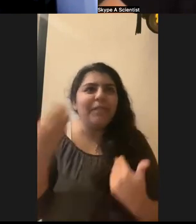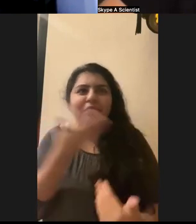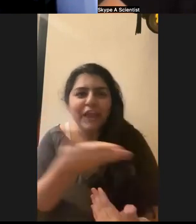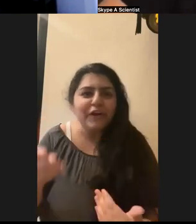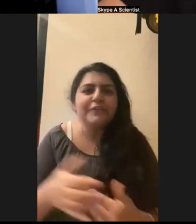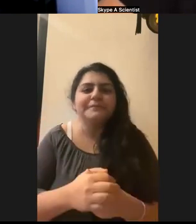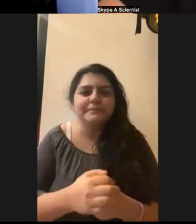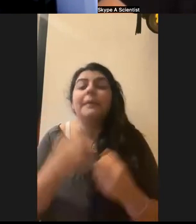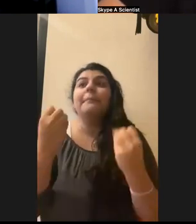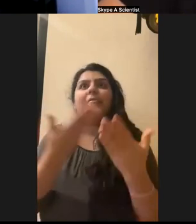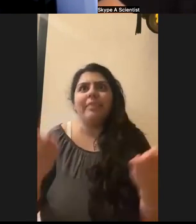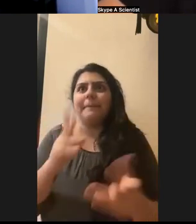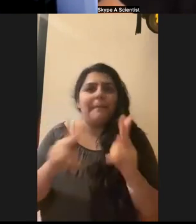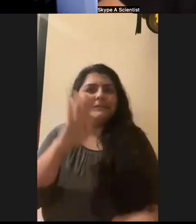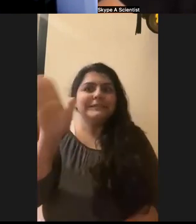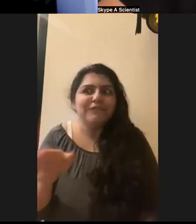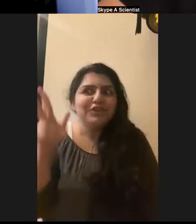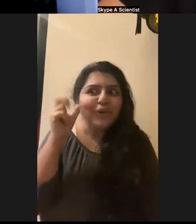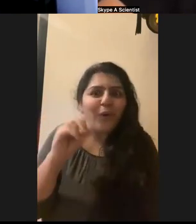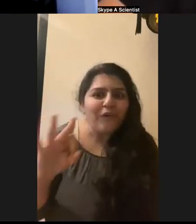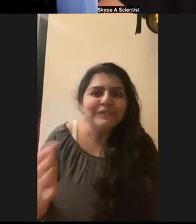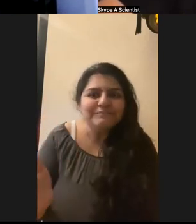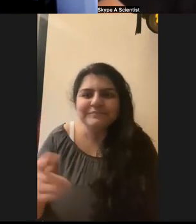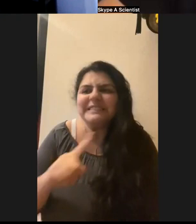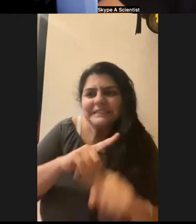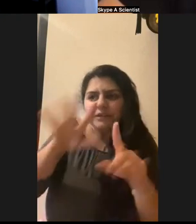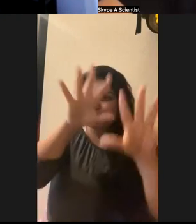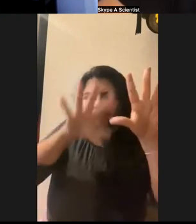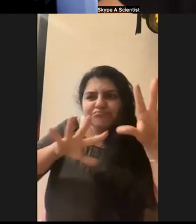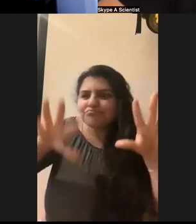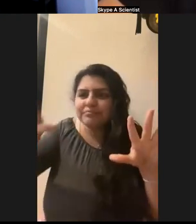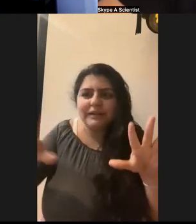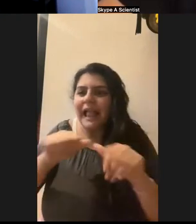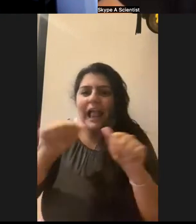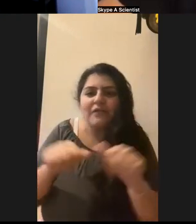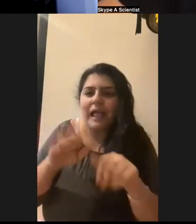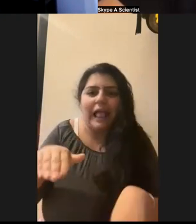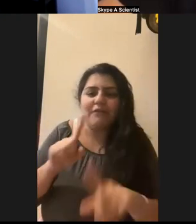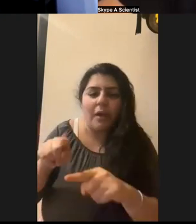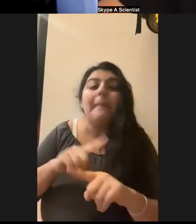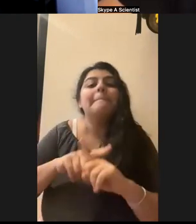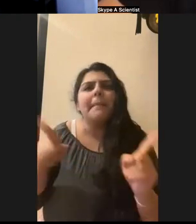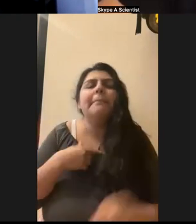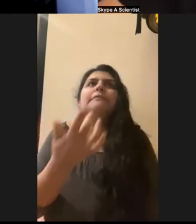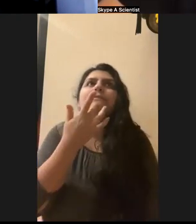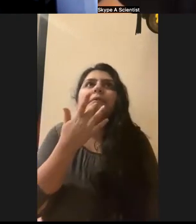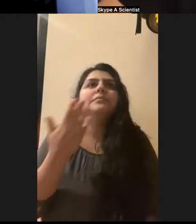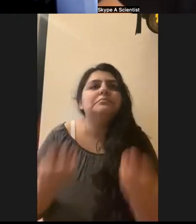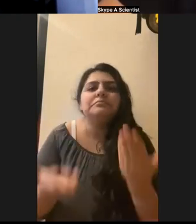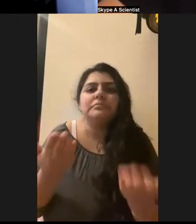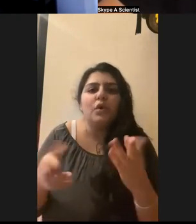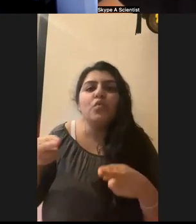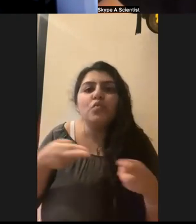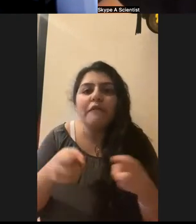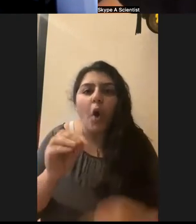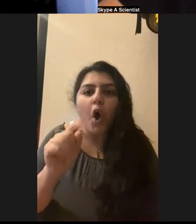lot of people I've never heard of in different, uh, continents they haven't been to. Uh, but my favorite would probably be a river otter